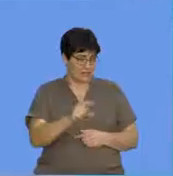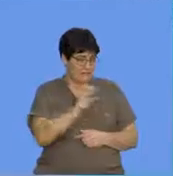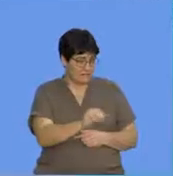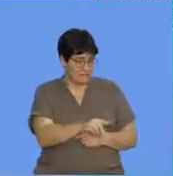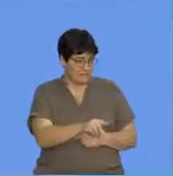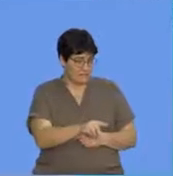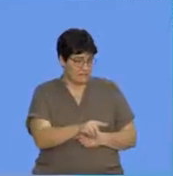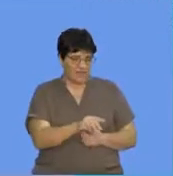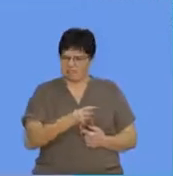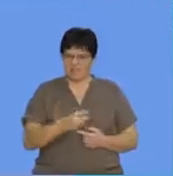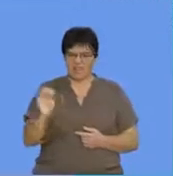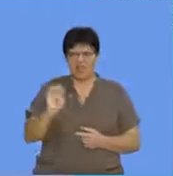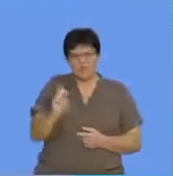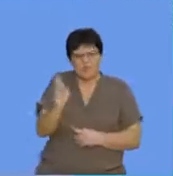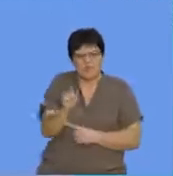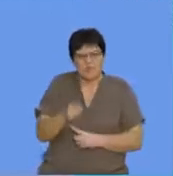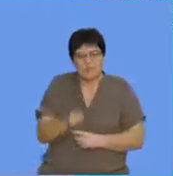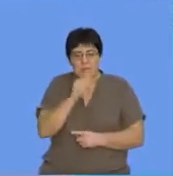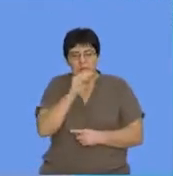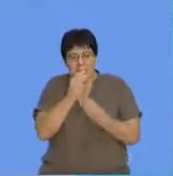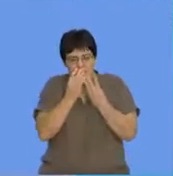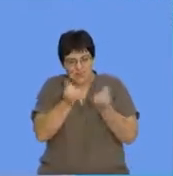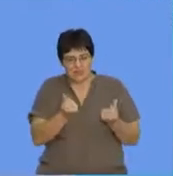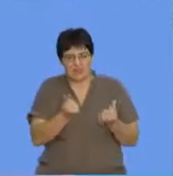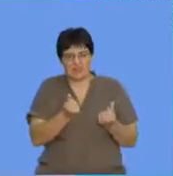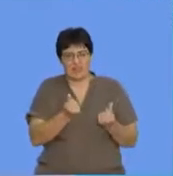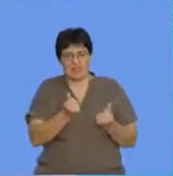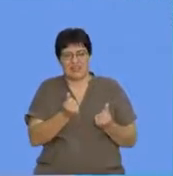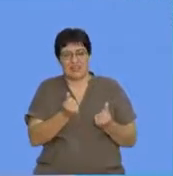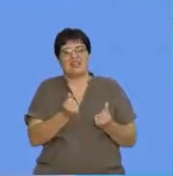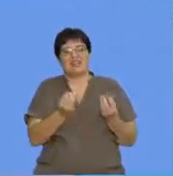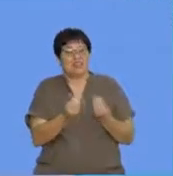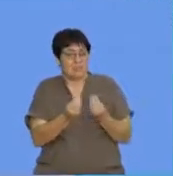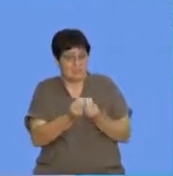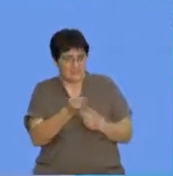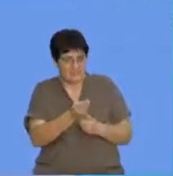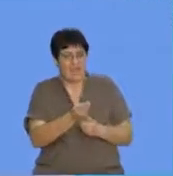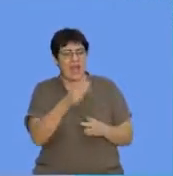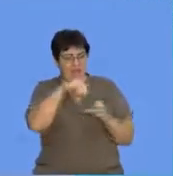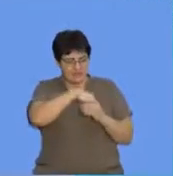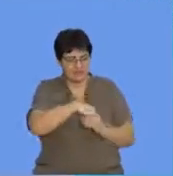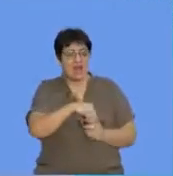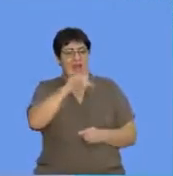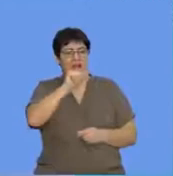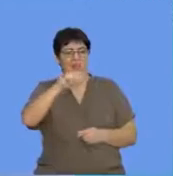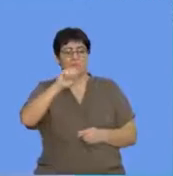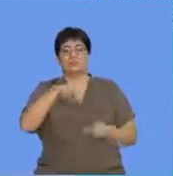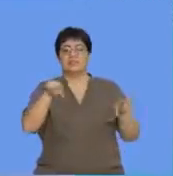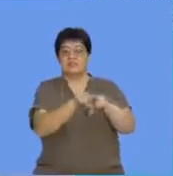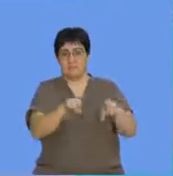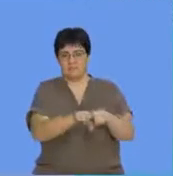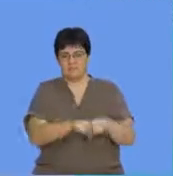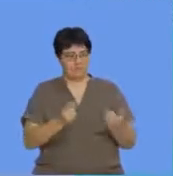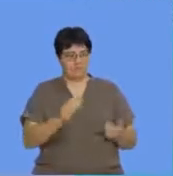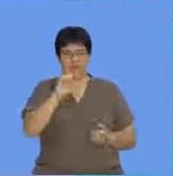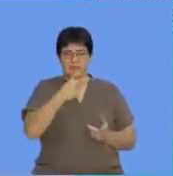is a material or a substance that consists of atoms of the same kind. And where do we find elements, you know, in